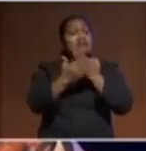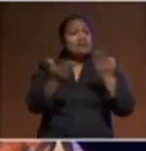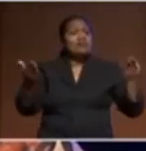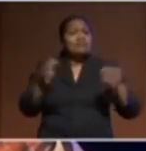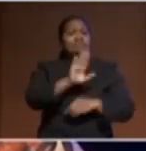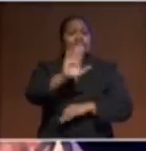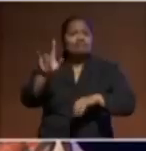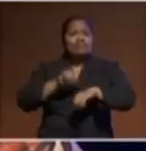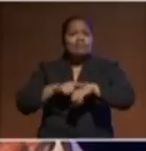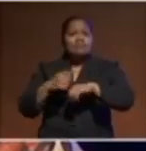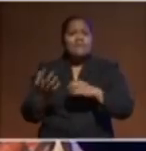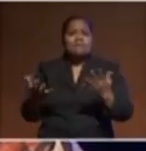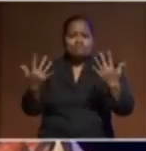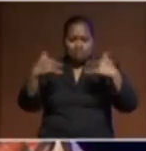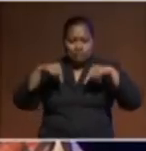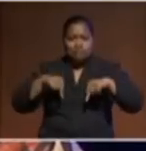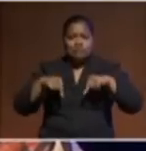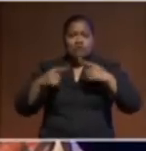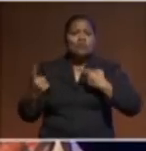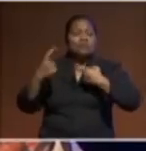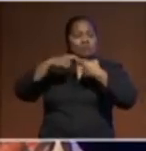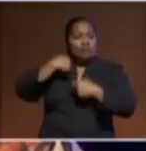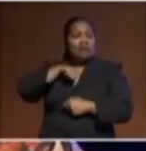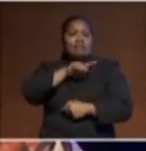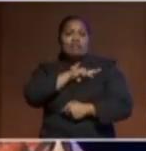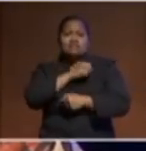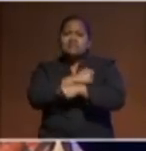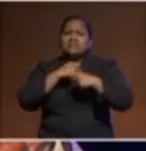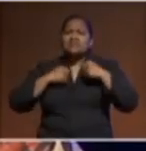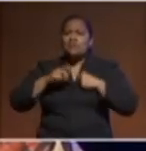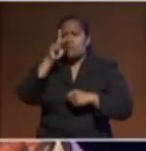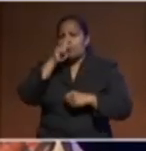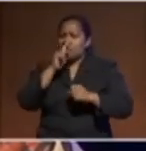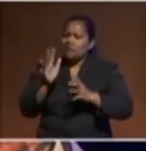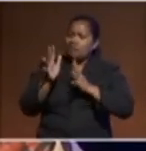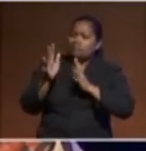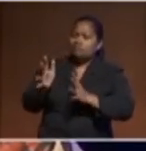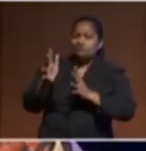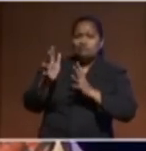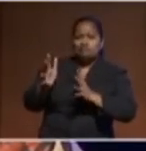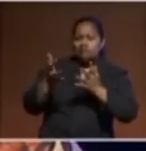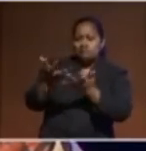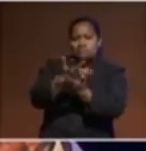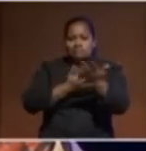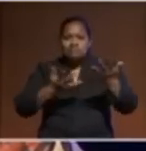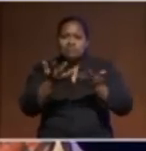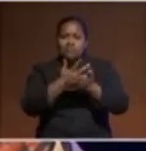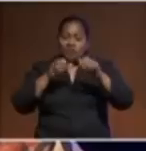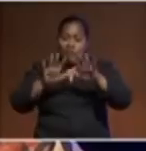for the final installment of our public Talano series with forum leaders.